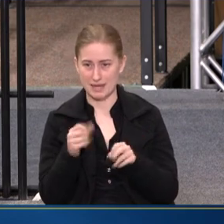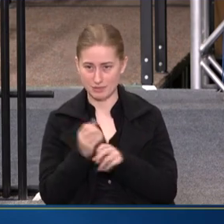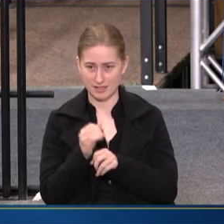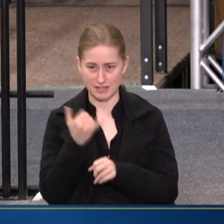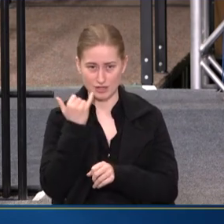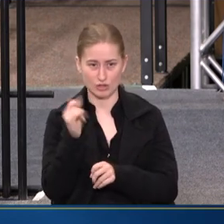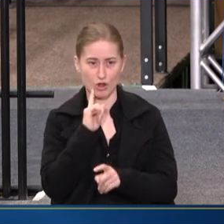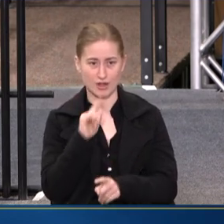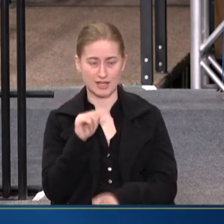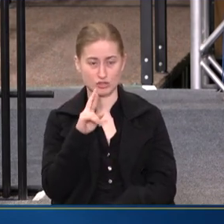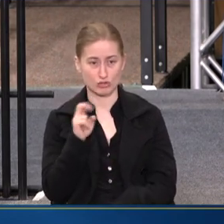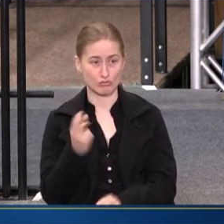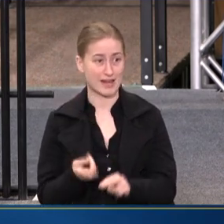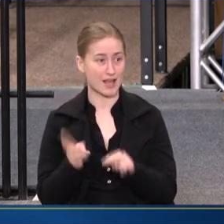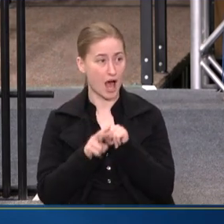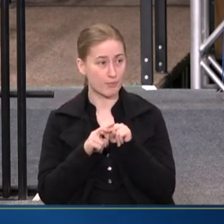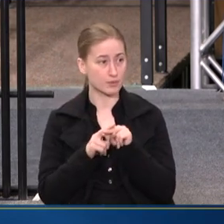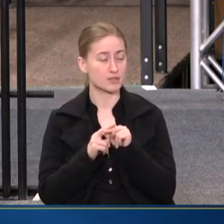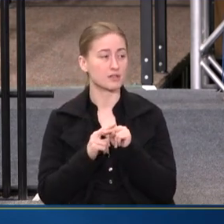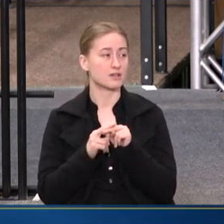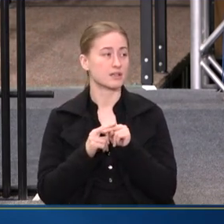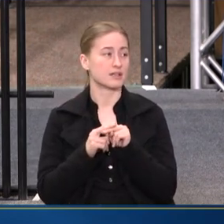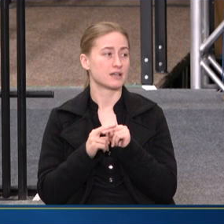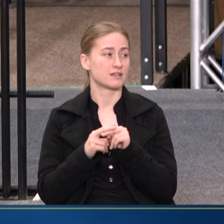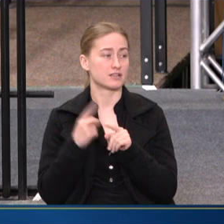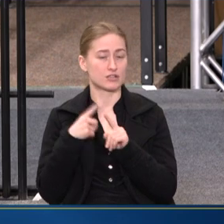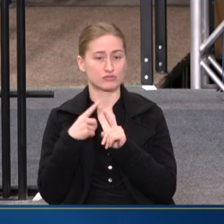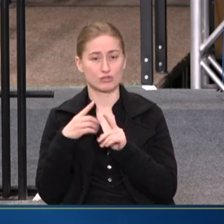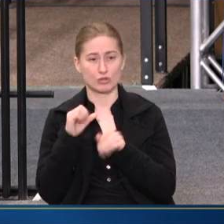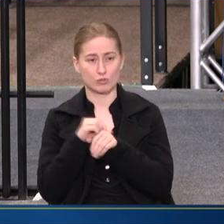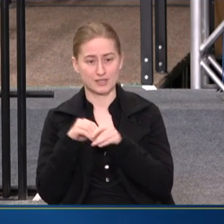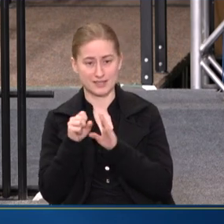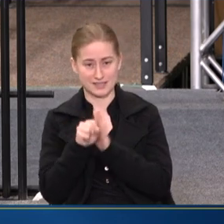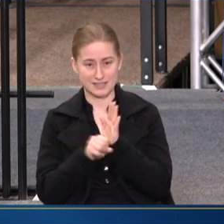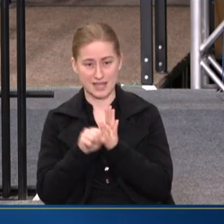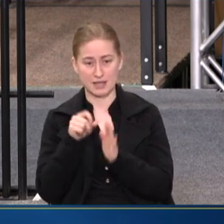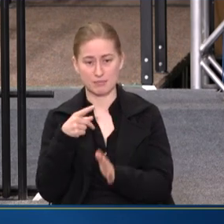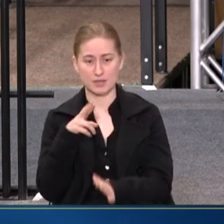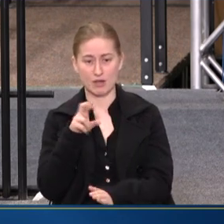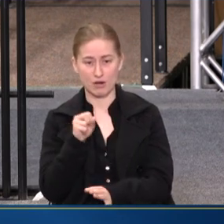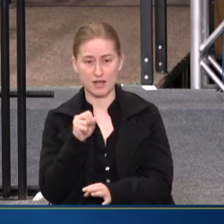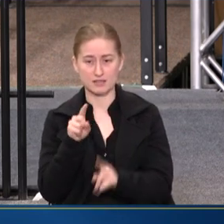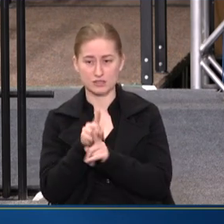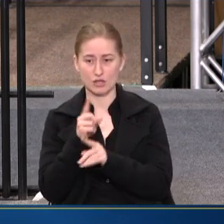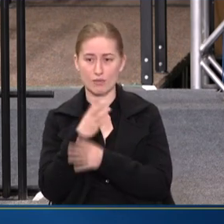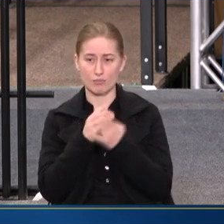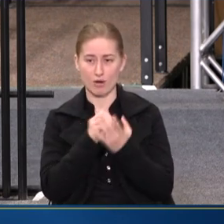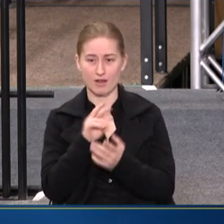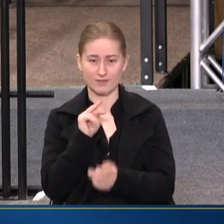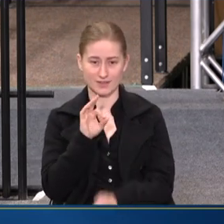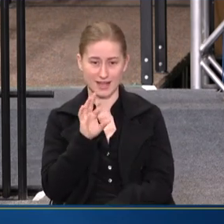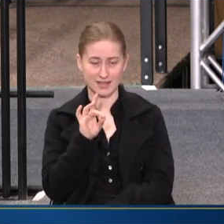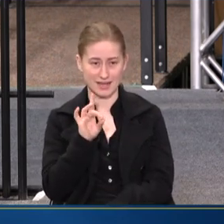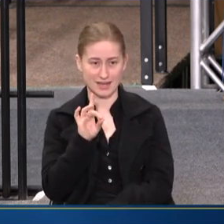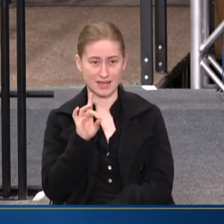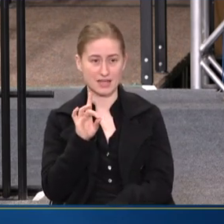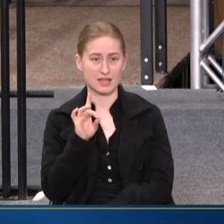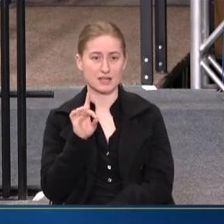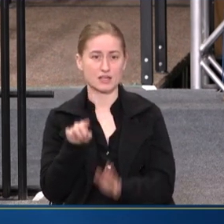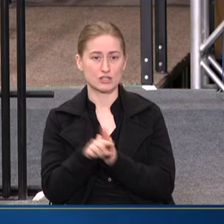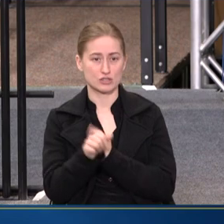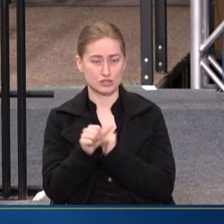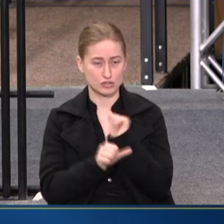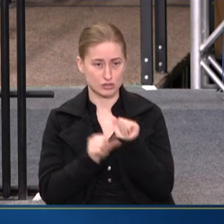THAT CALL ANSWER RATE UP. IN ADDITION TO OUR WORK IN THE STATE, PRS IS ALSO PART OF THE 988 SUICIDE IN CRISIS